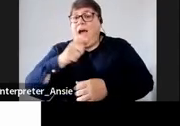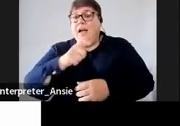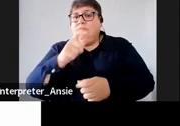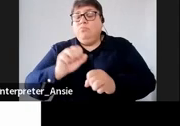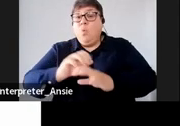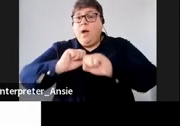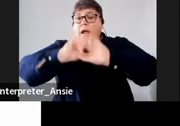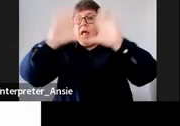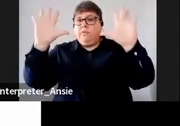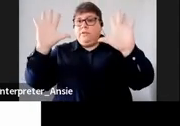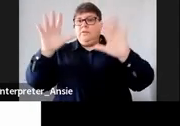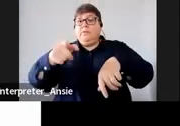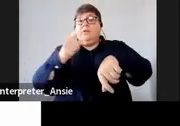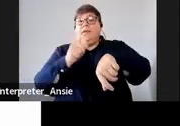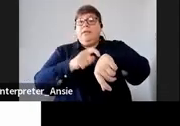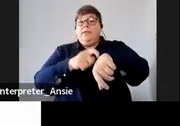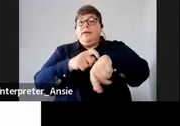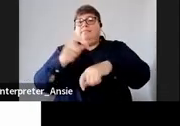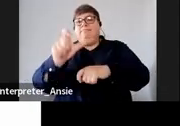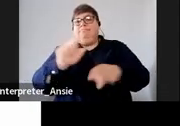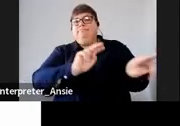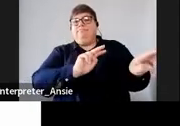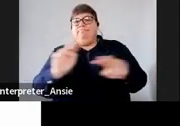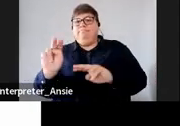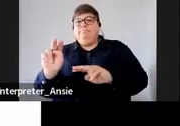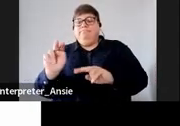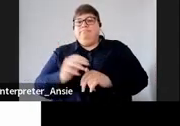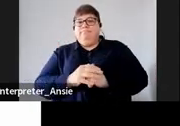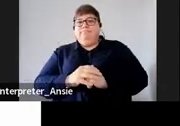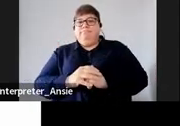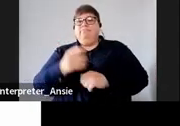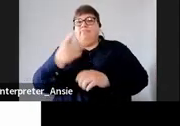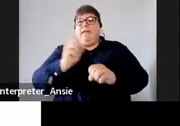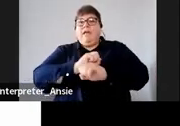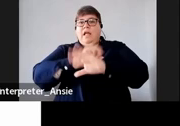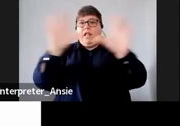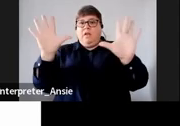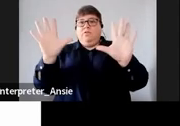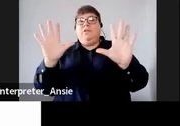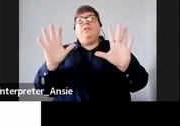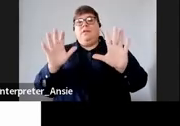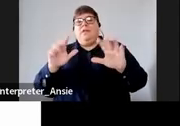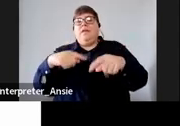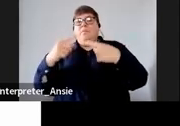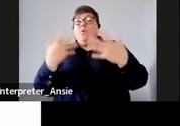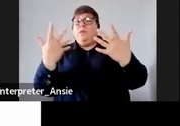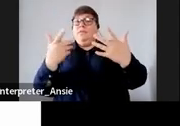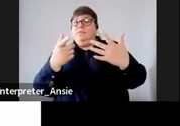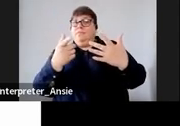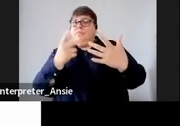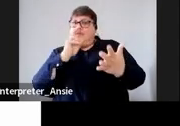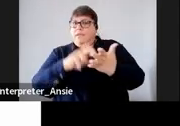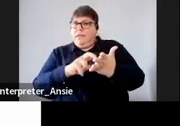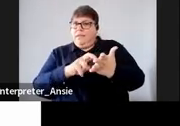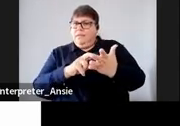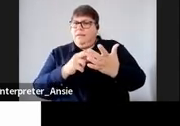you so that by the time you leave here you have clarity in terms of what is expected of you but most importantly how you